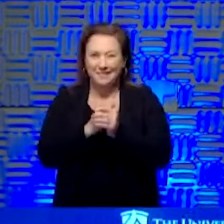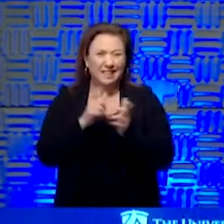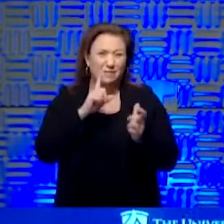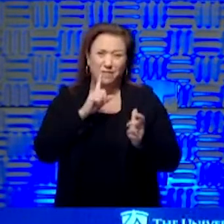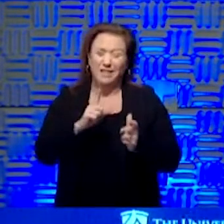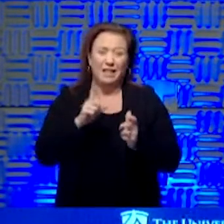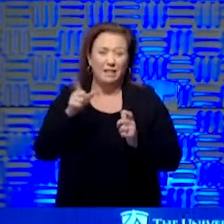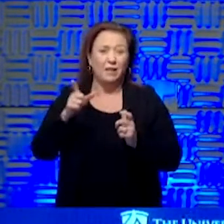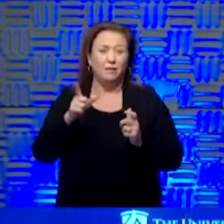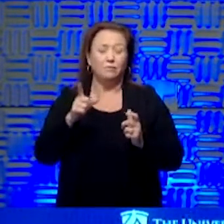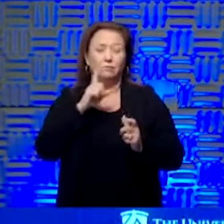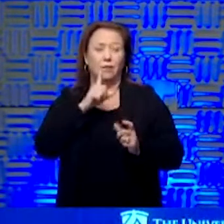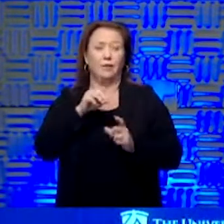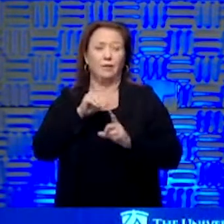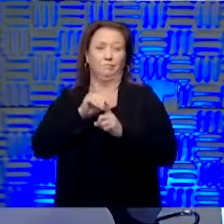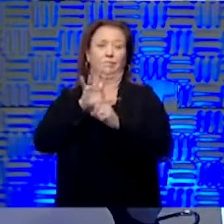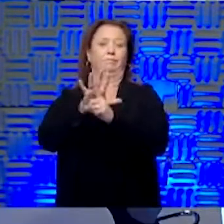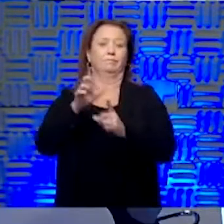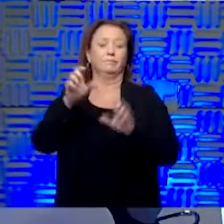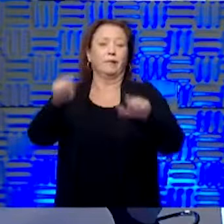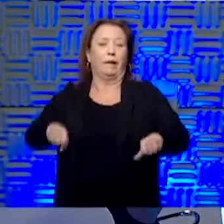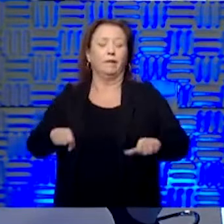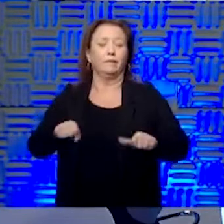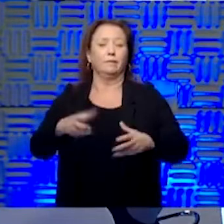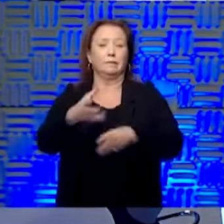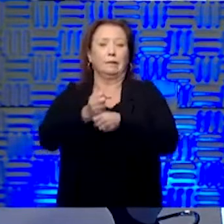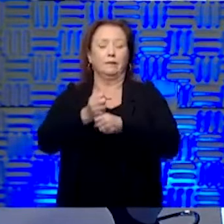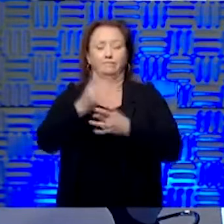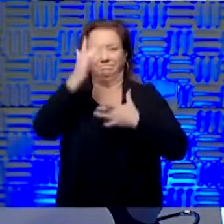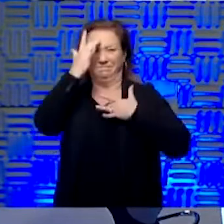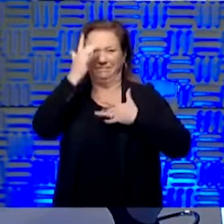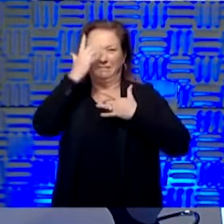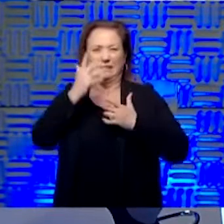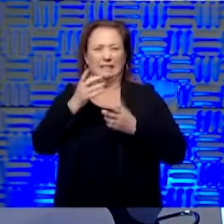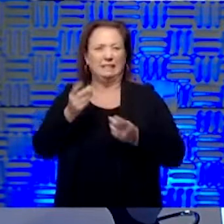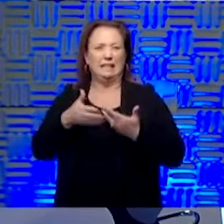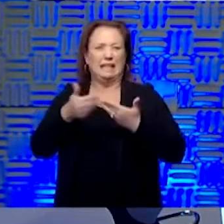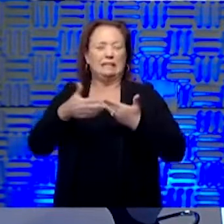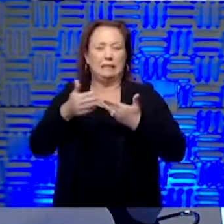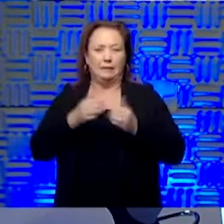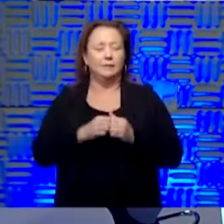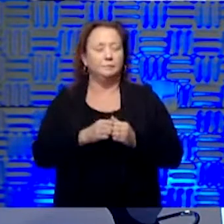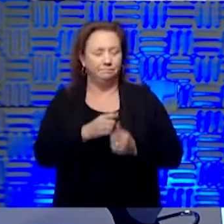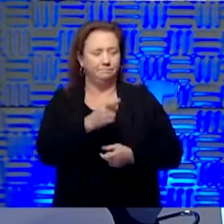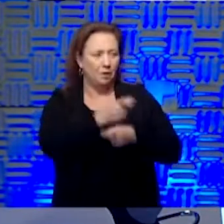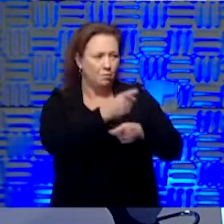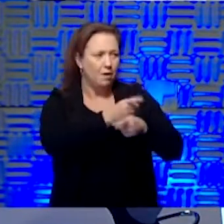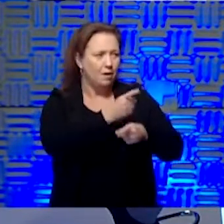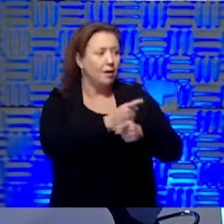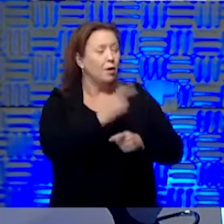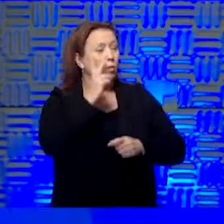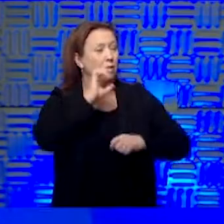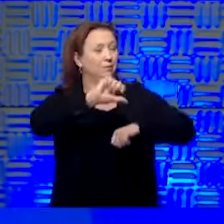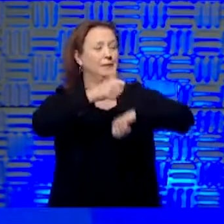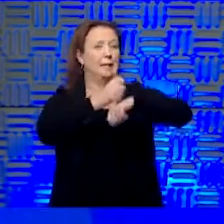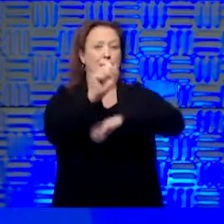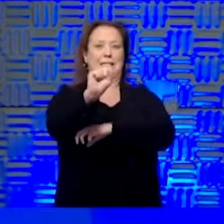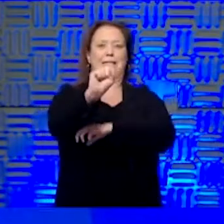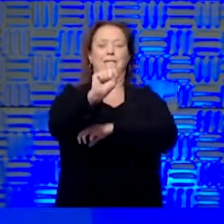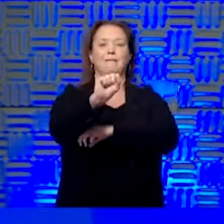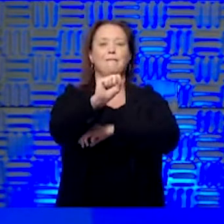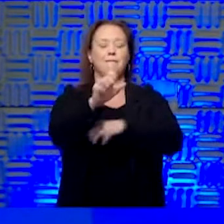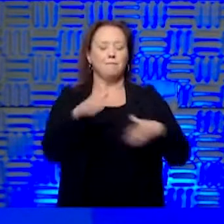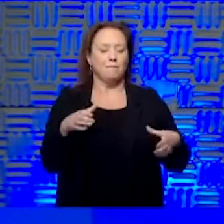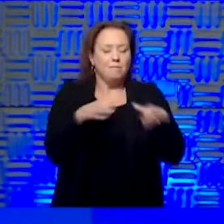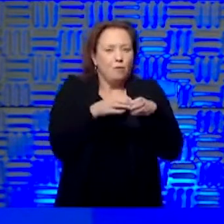especially vulnerable. Yep, absolutely. Absolutely. You know, we know – we've seen this. This started in Seattle. We know that close-knit